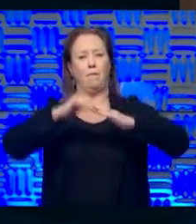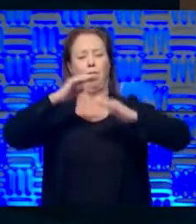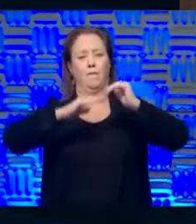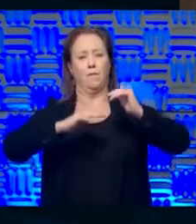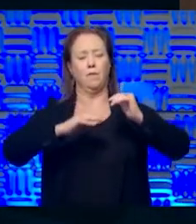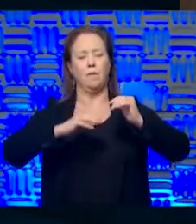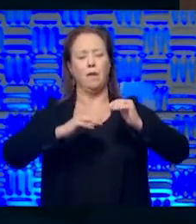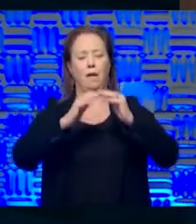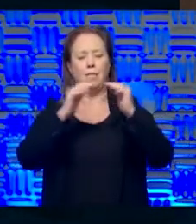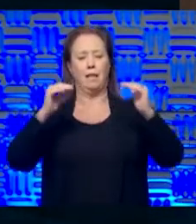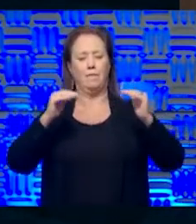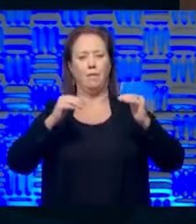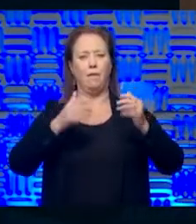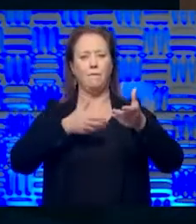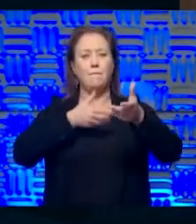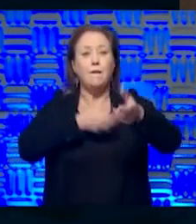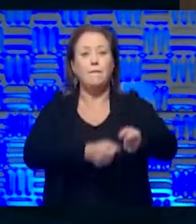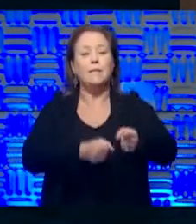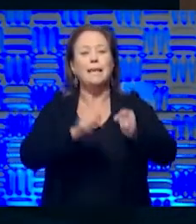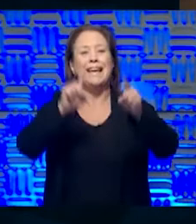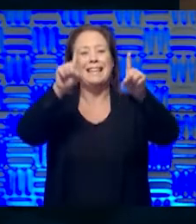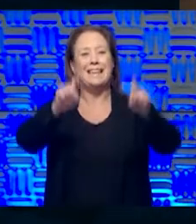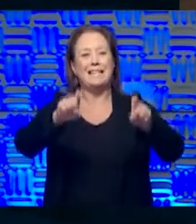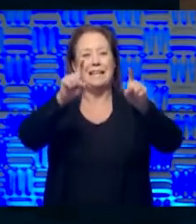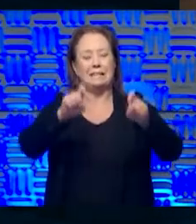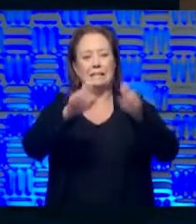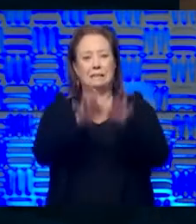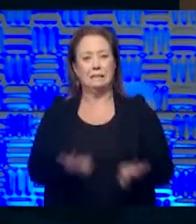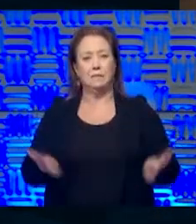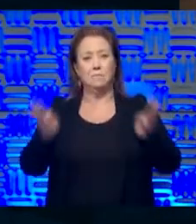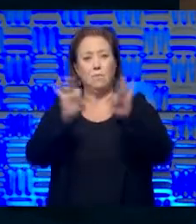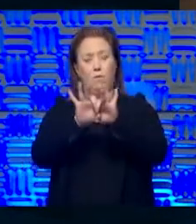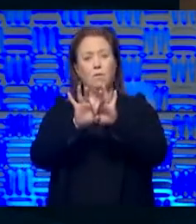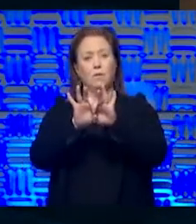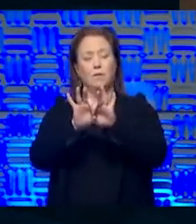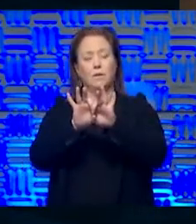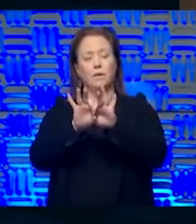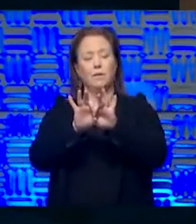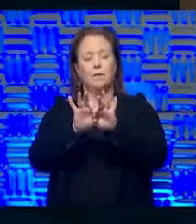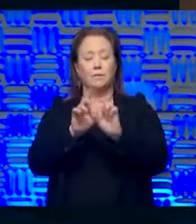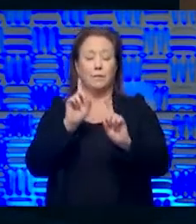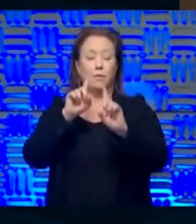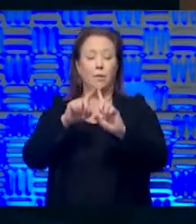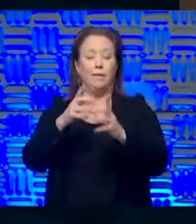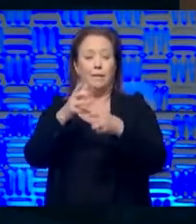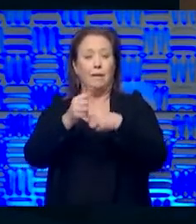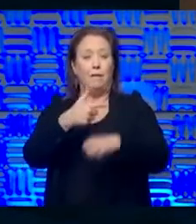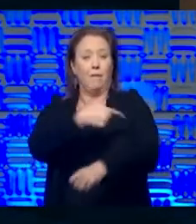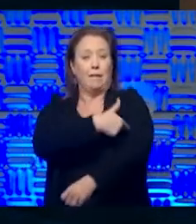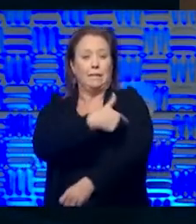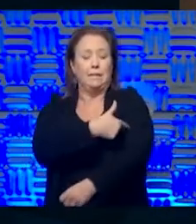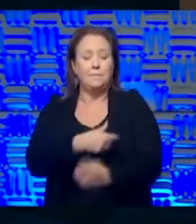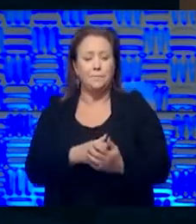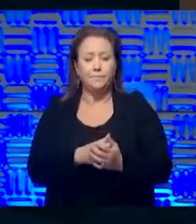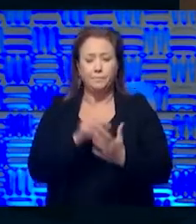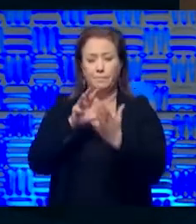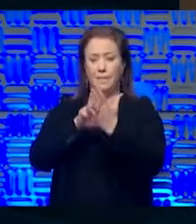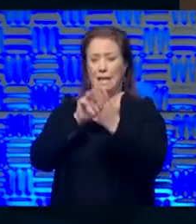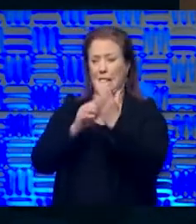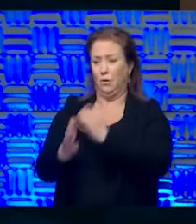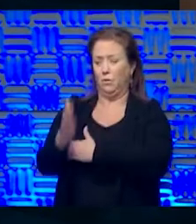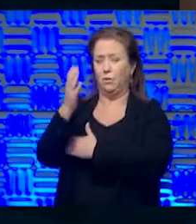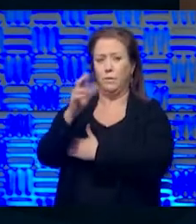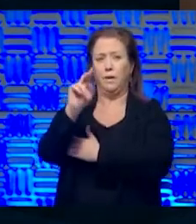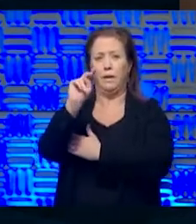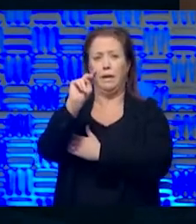testing becomes all the more important as we wait for a vaccine. And, uh, I would say that, uh, I learned this morning from